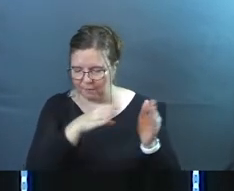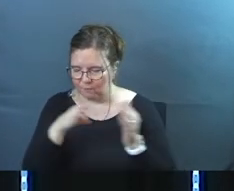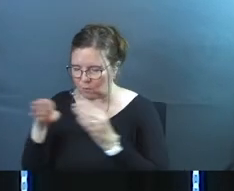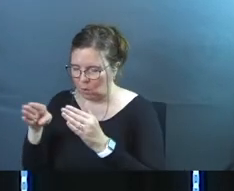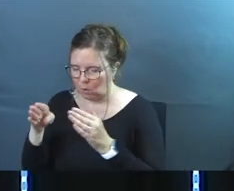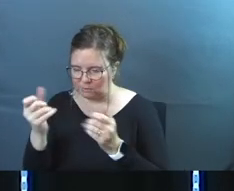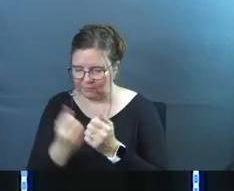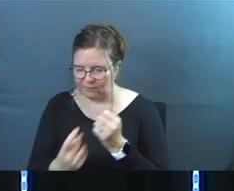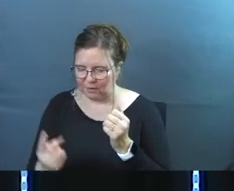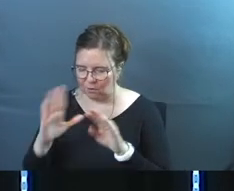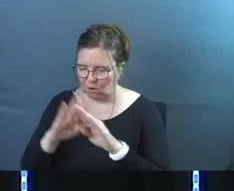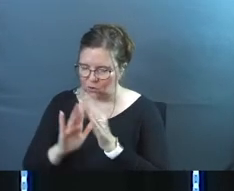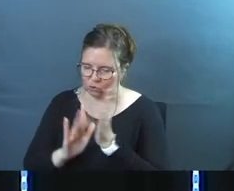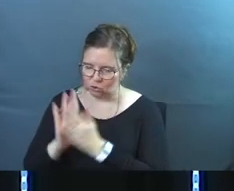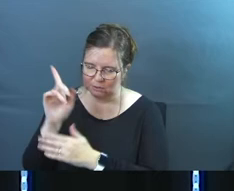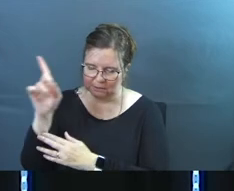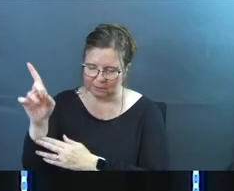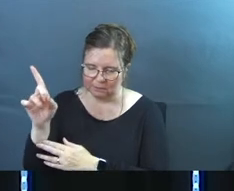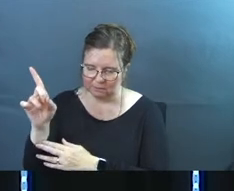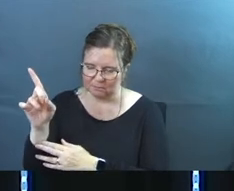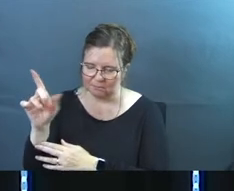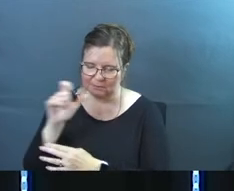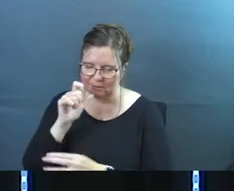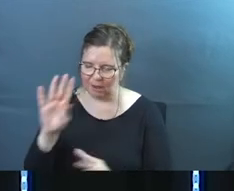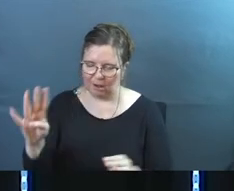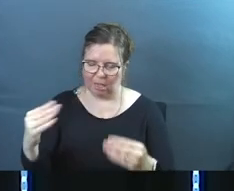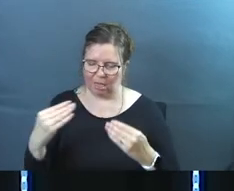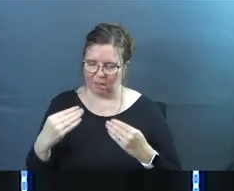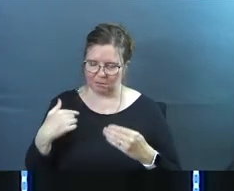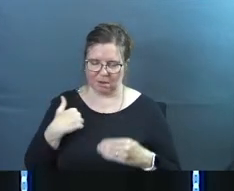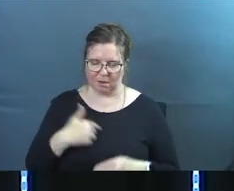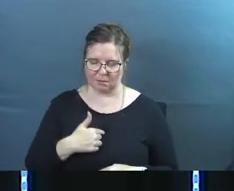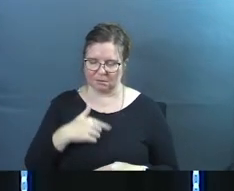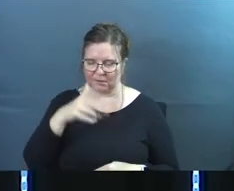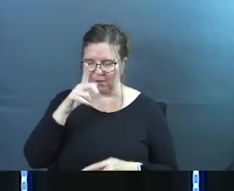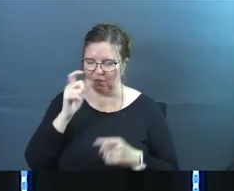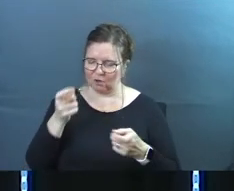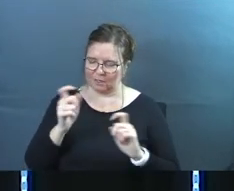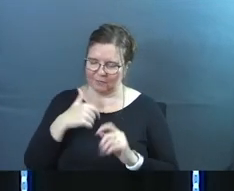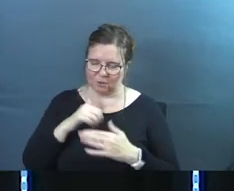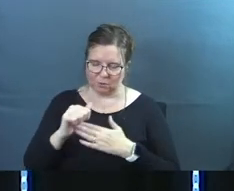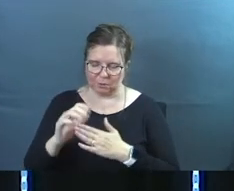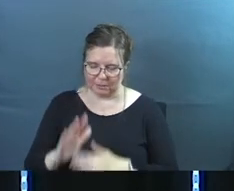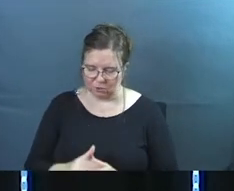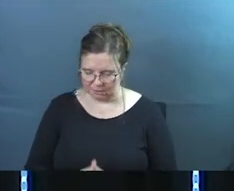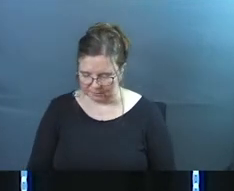of everybody onto Jesus where it belongs not onto us father give us those leaders